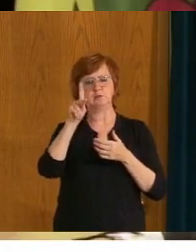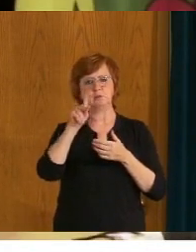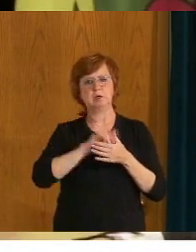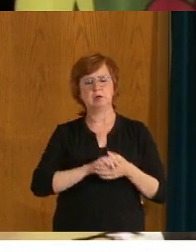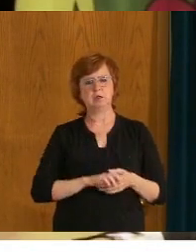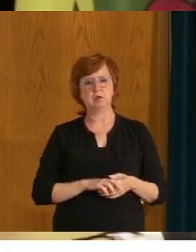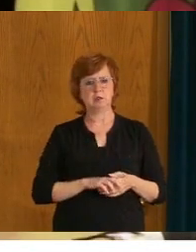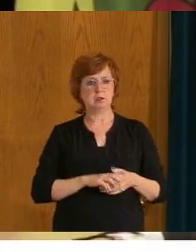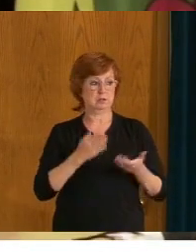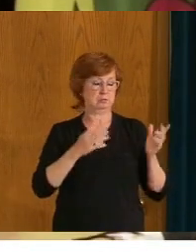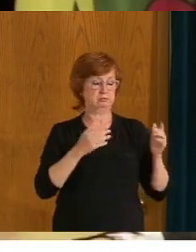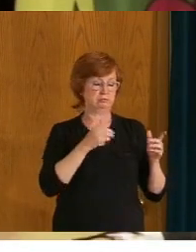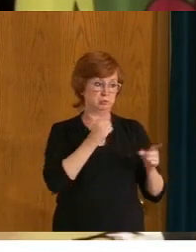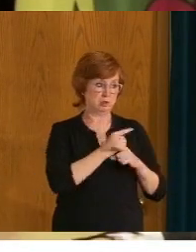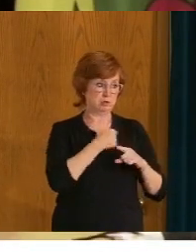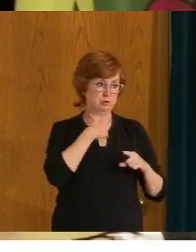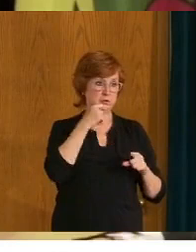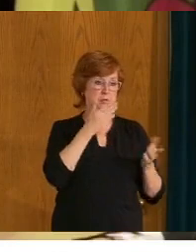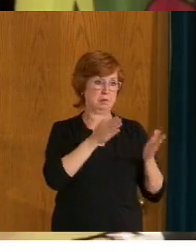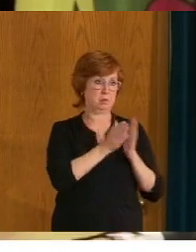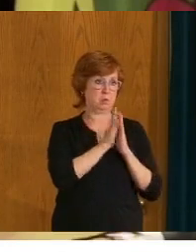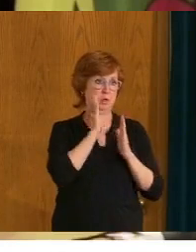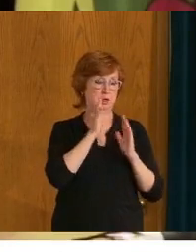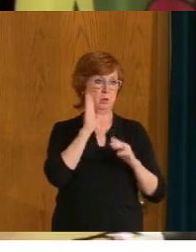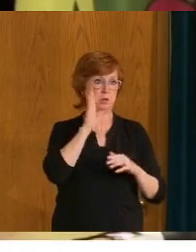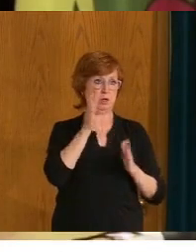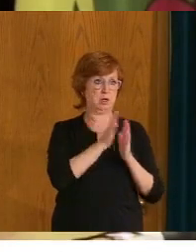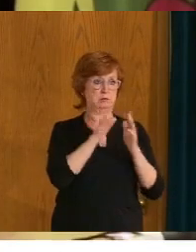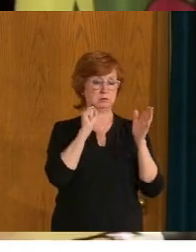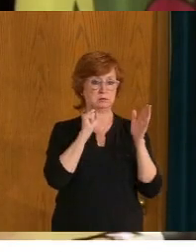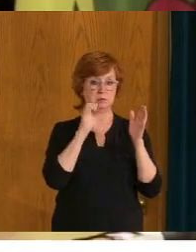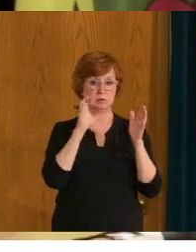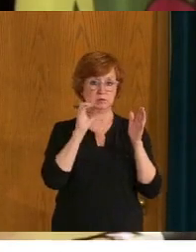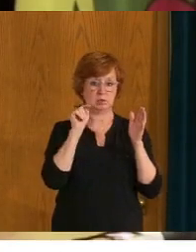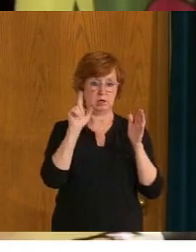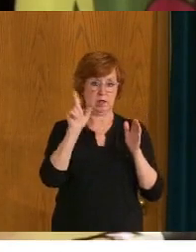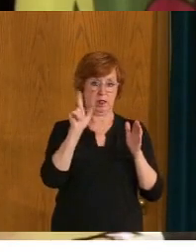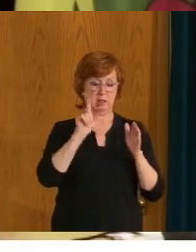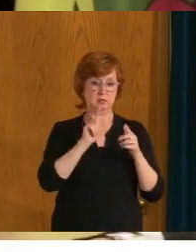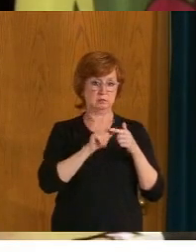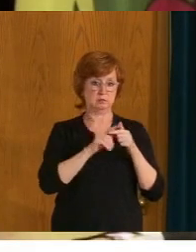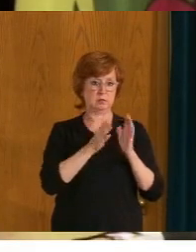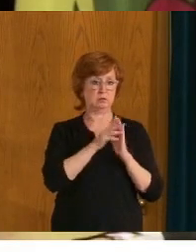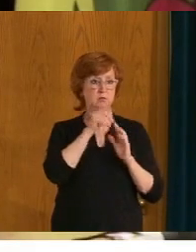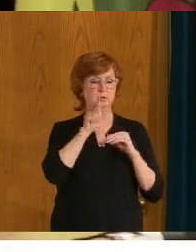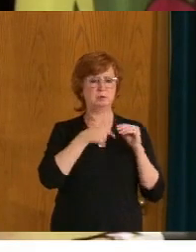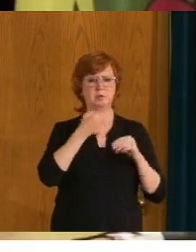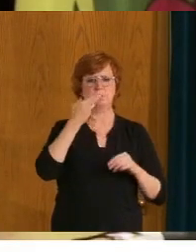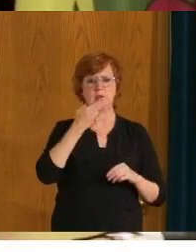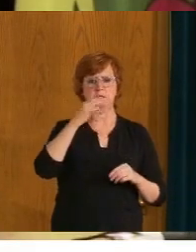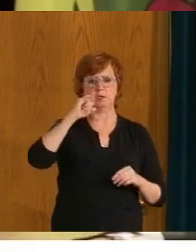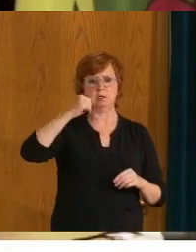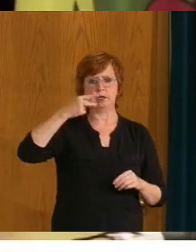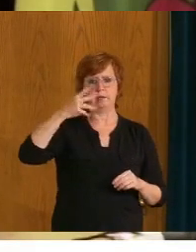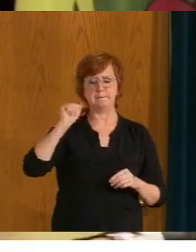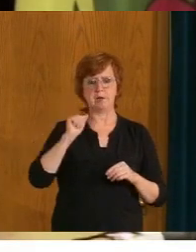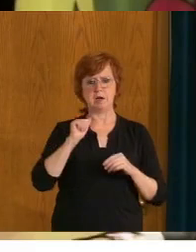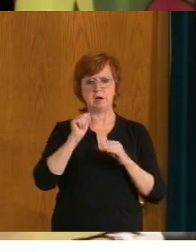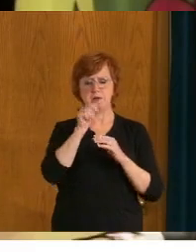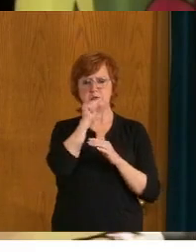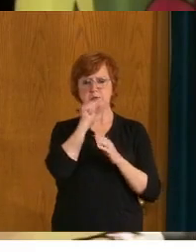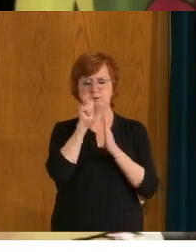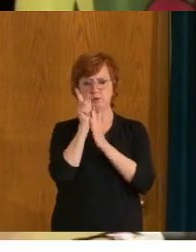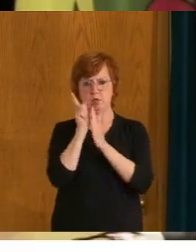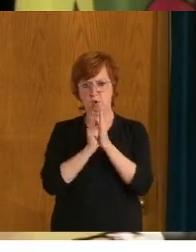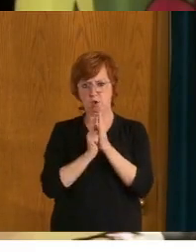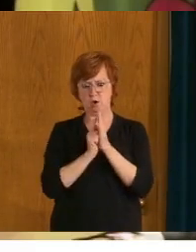to maybe make a comment with respect to a specific HIPAA privacy laws, things of that